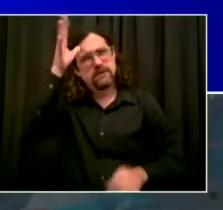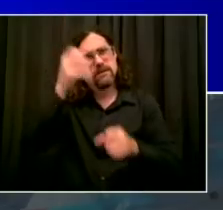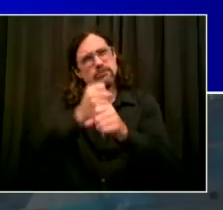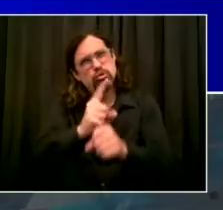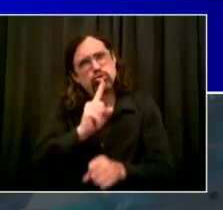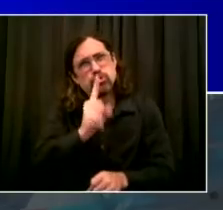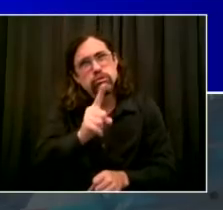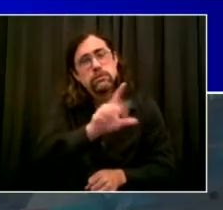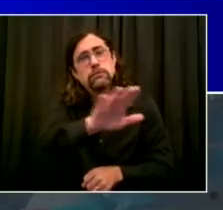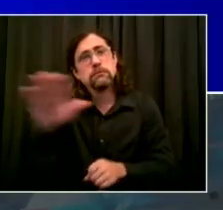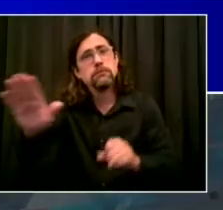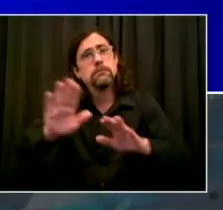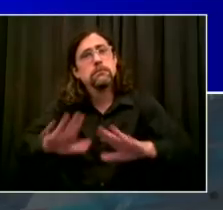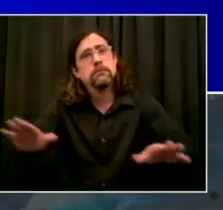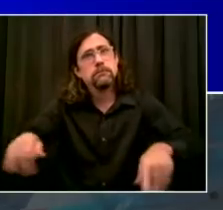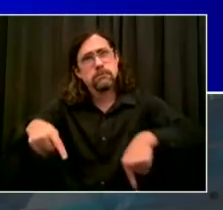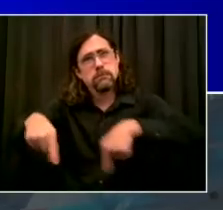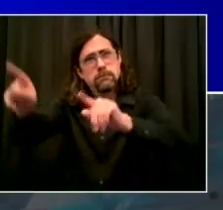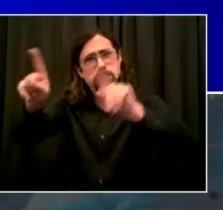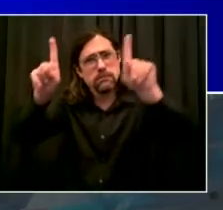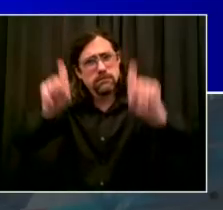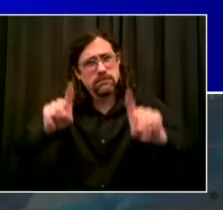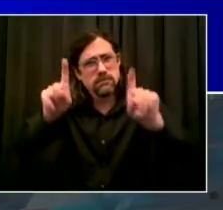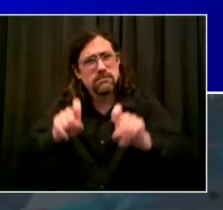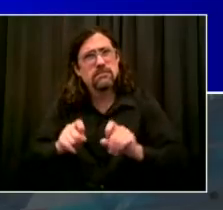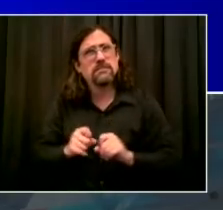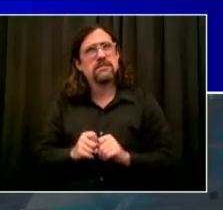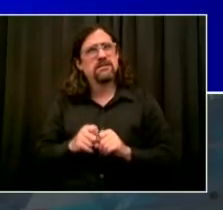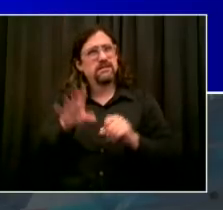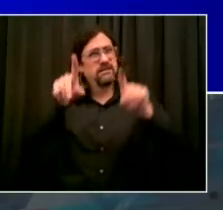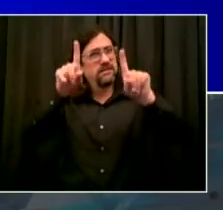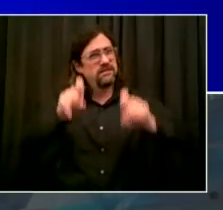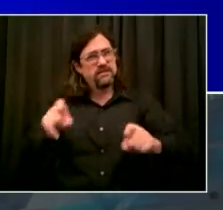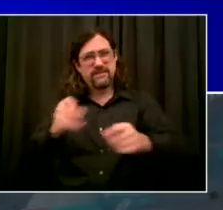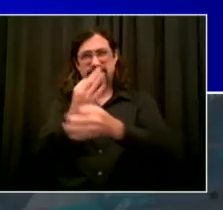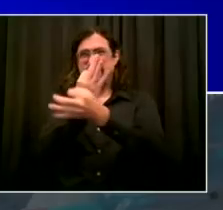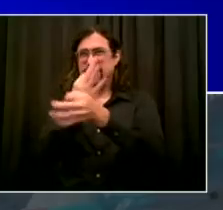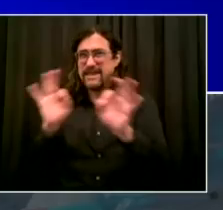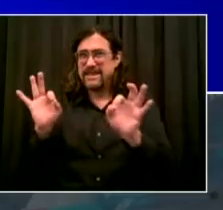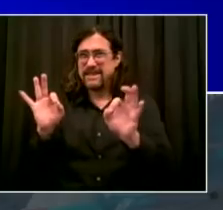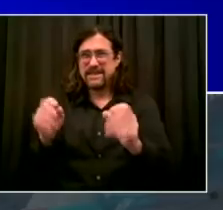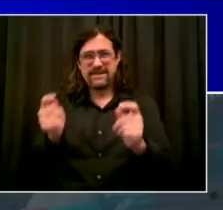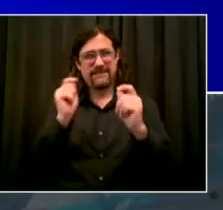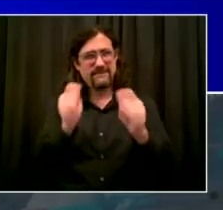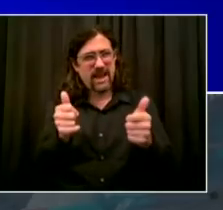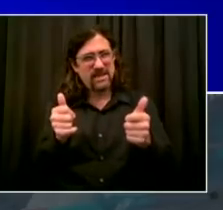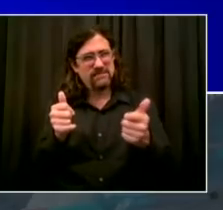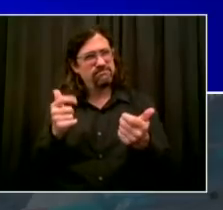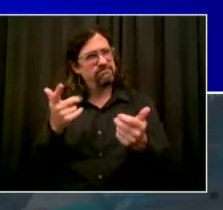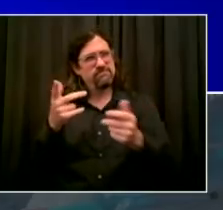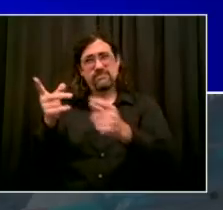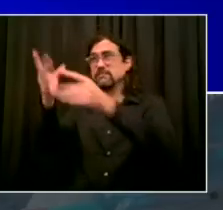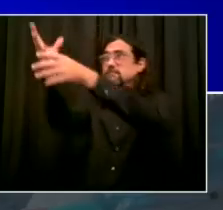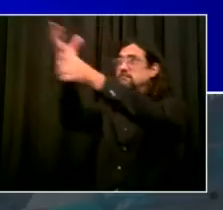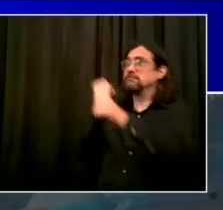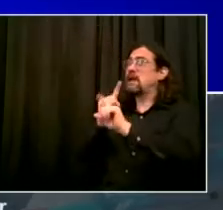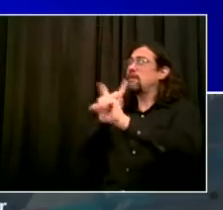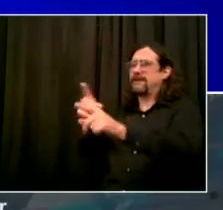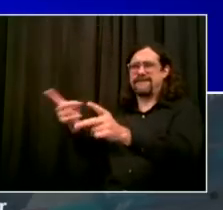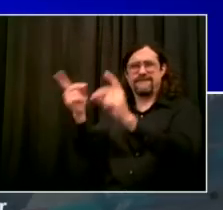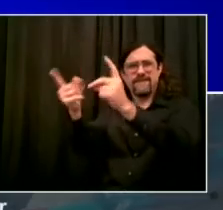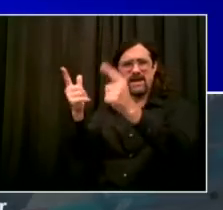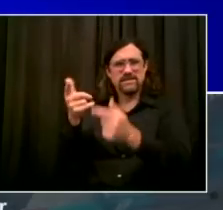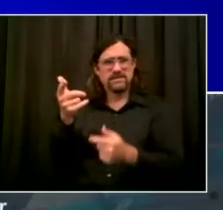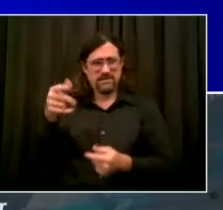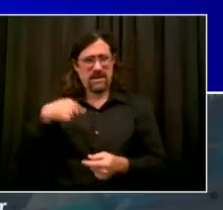you get your results quickly. So I want to show you where these locations are. There are 20 health and hospitals locations